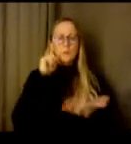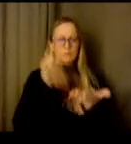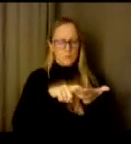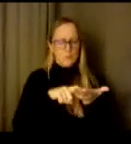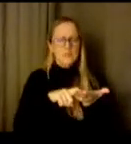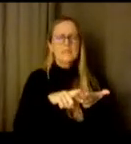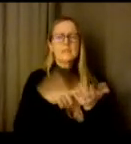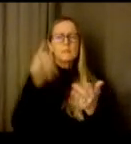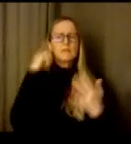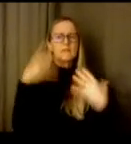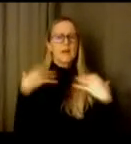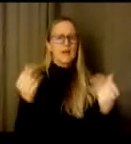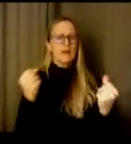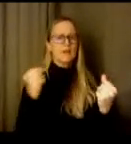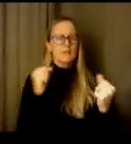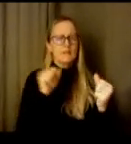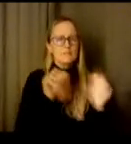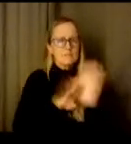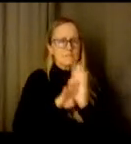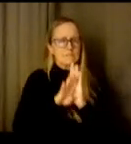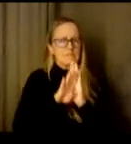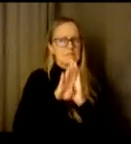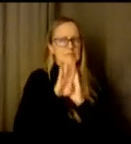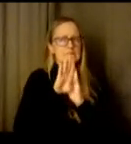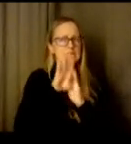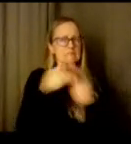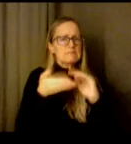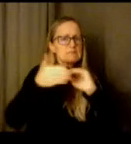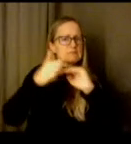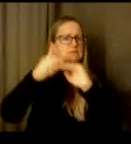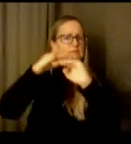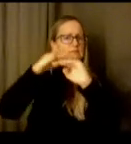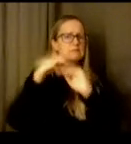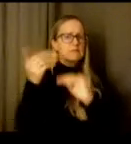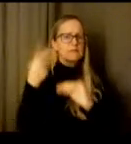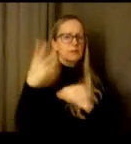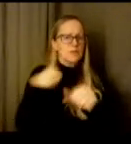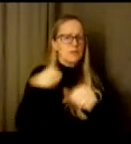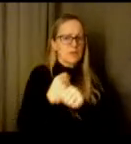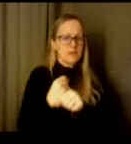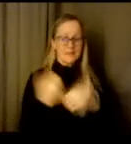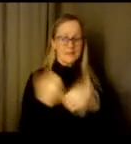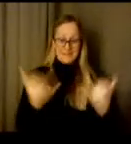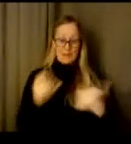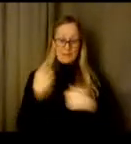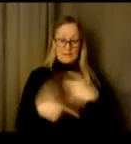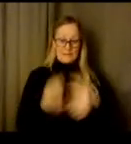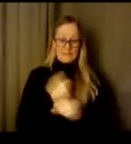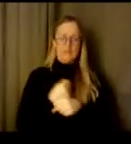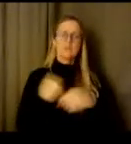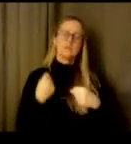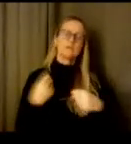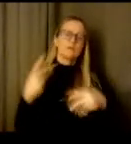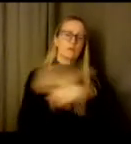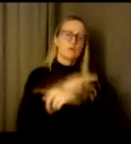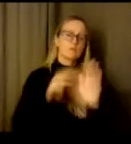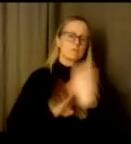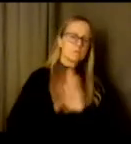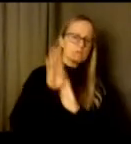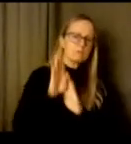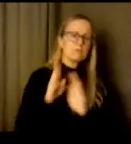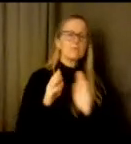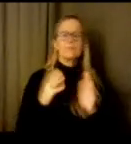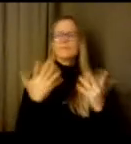and what we are seeing now are significant increase in those trends from depression, anxiety, grief and loss,